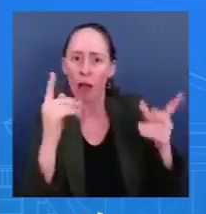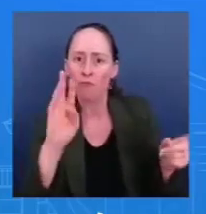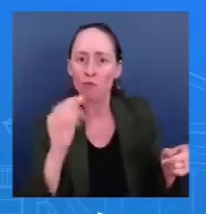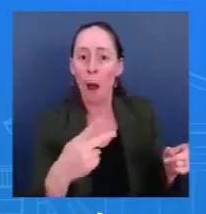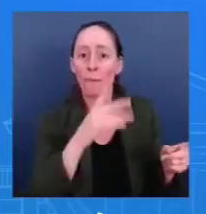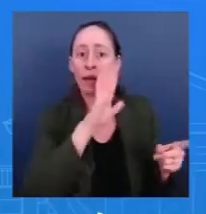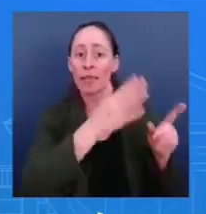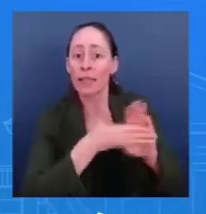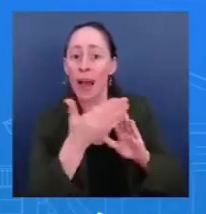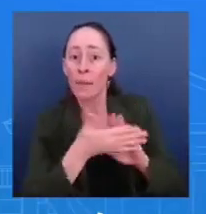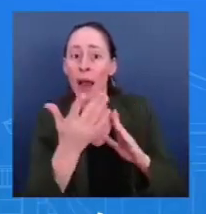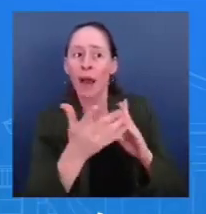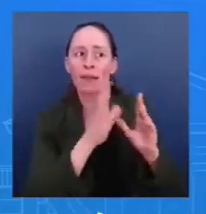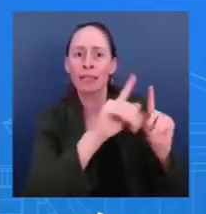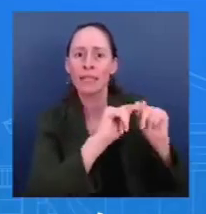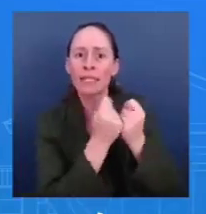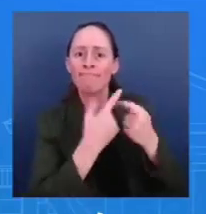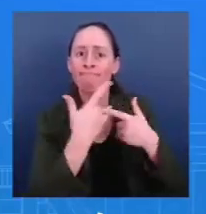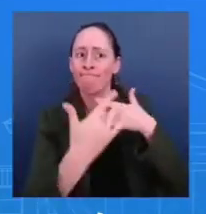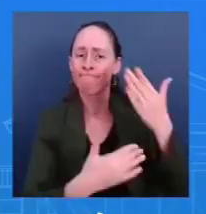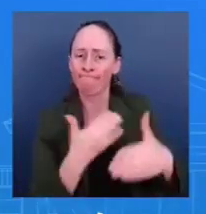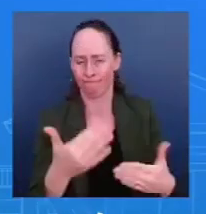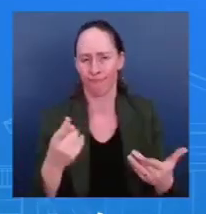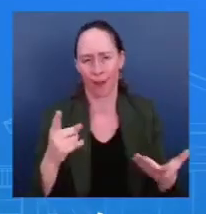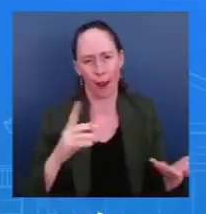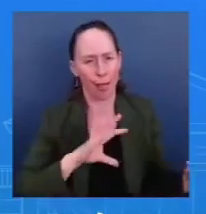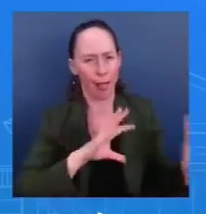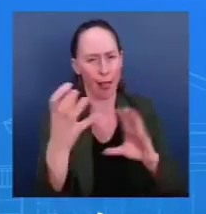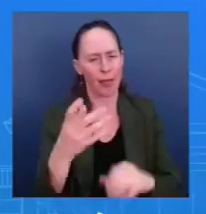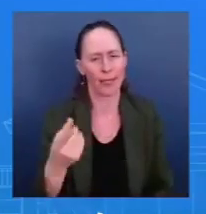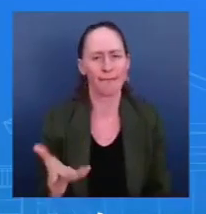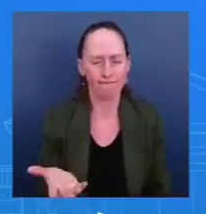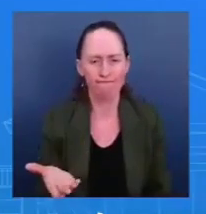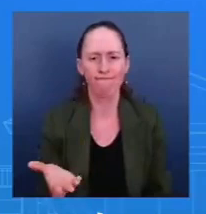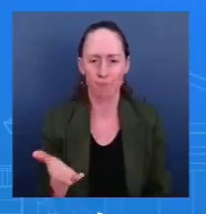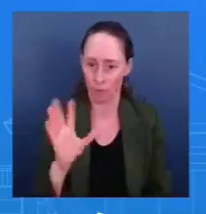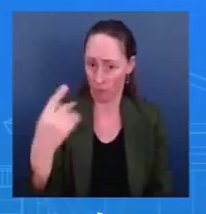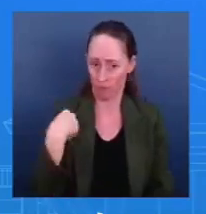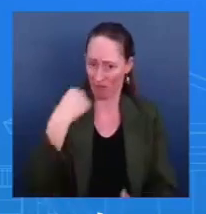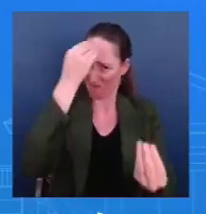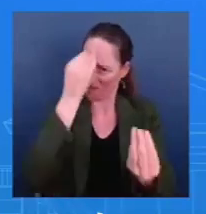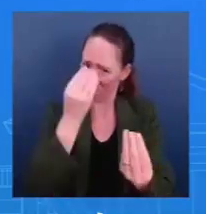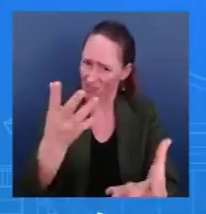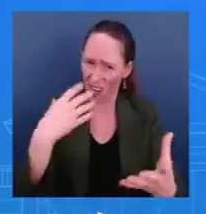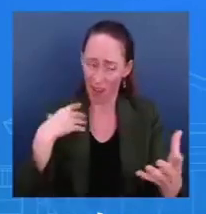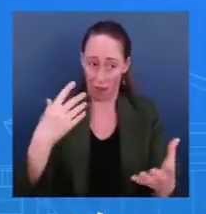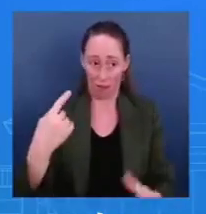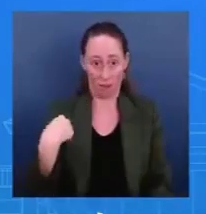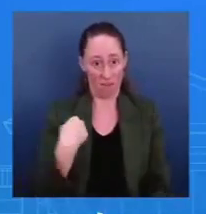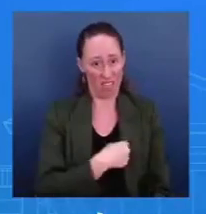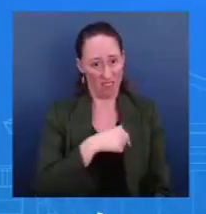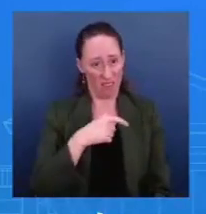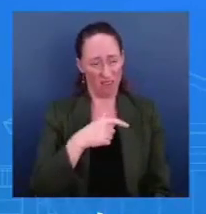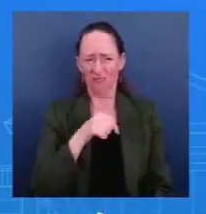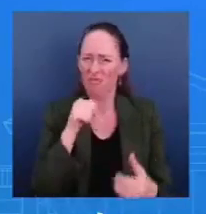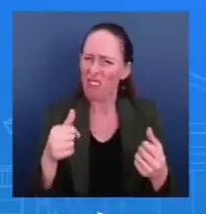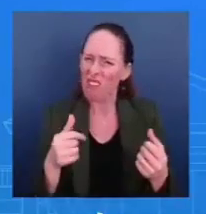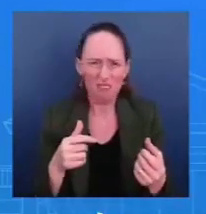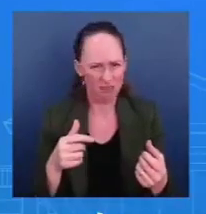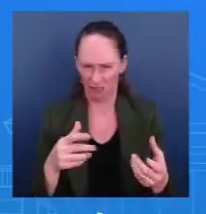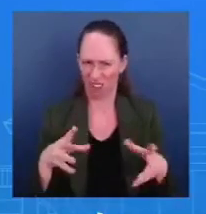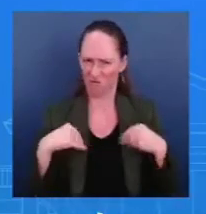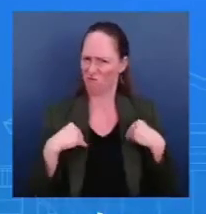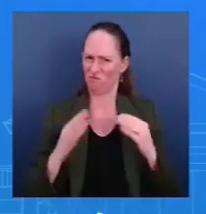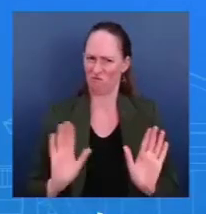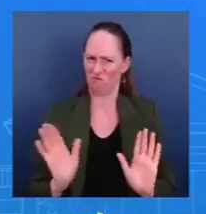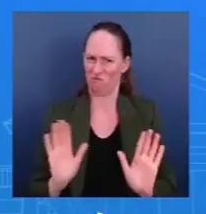today, that this is unacceptable and we won't stand for it either. Let me close with just two more thoughts, if I could. First and most importantly,